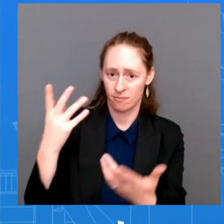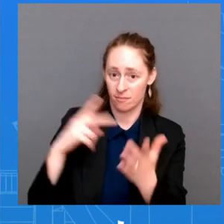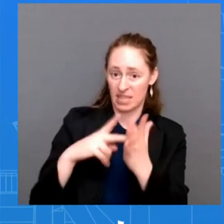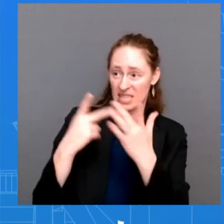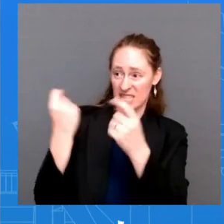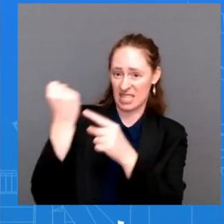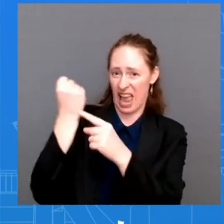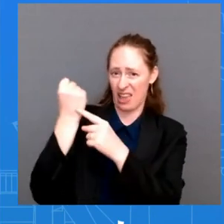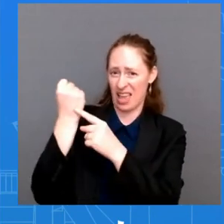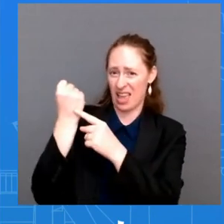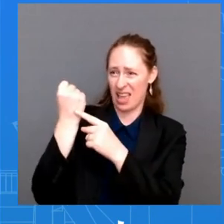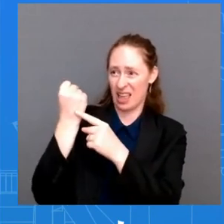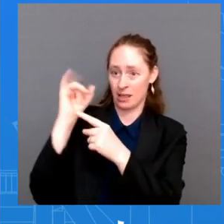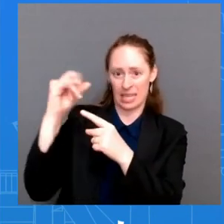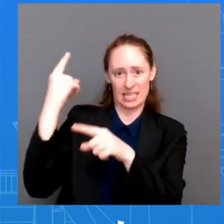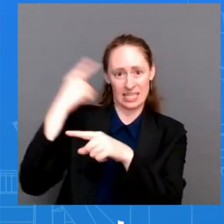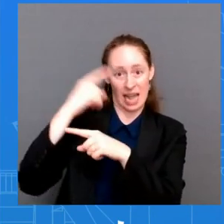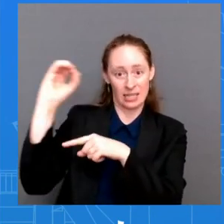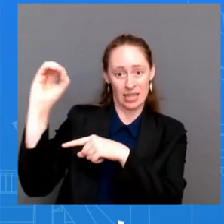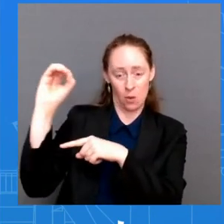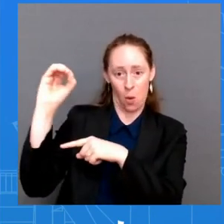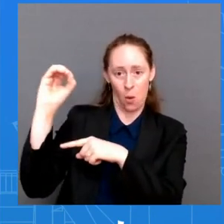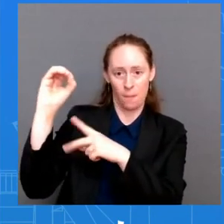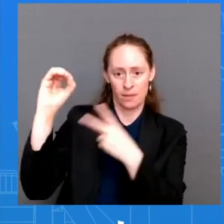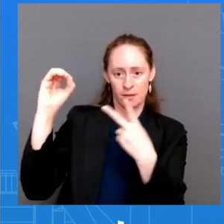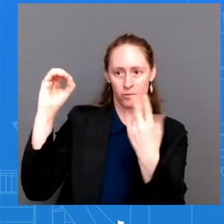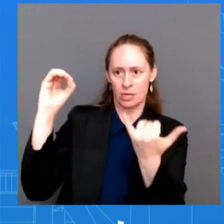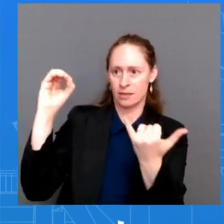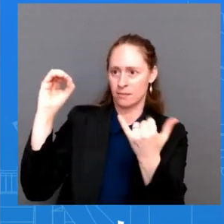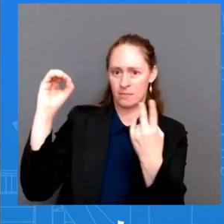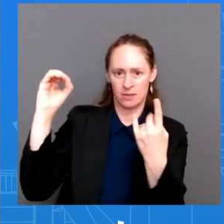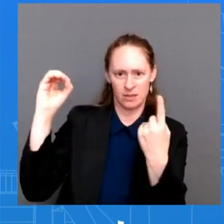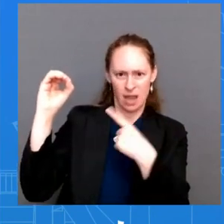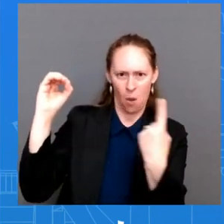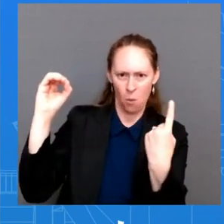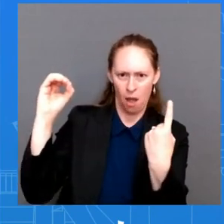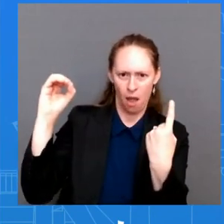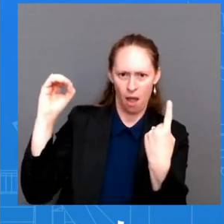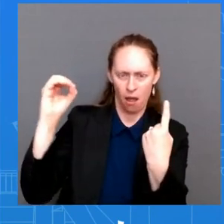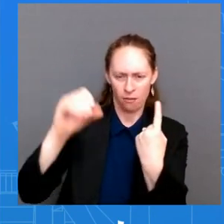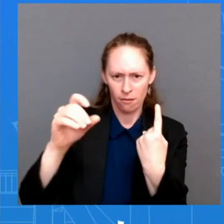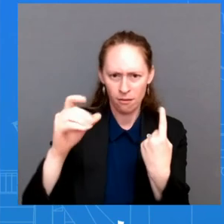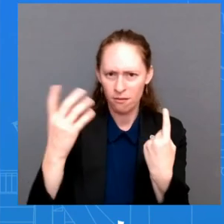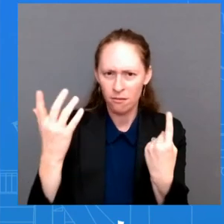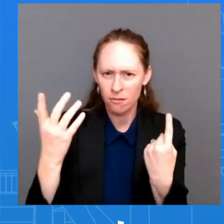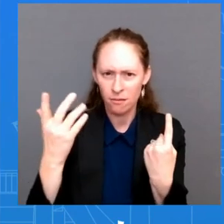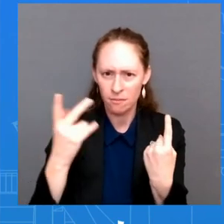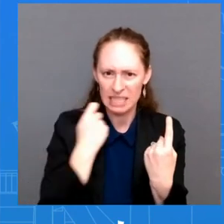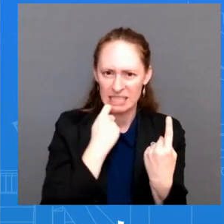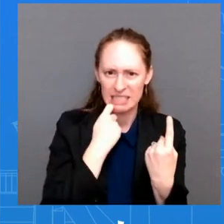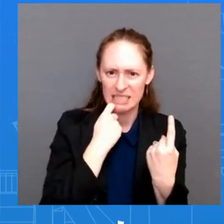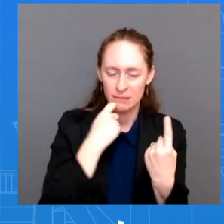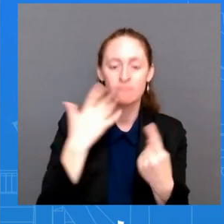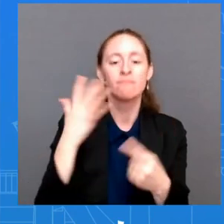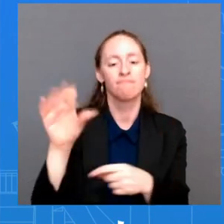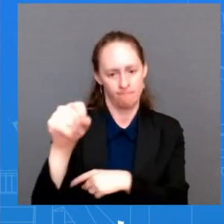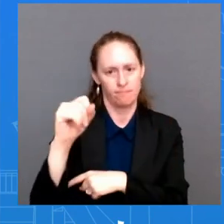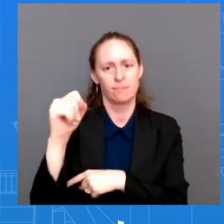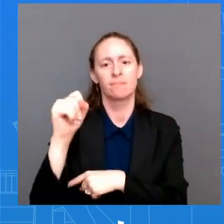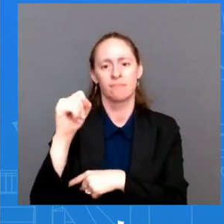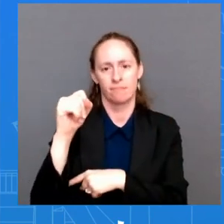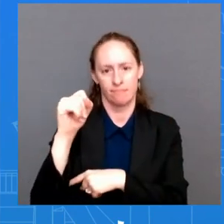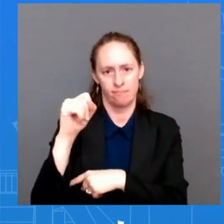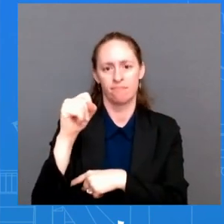saturday day one so i believe we shared that on on on saturday so what we shared is is basically what it is